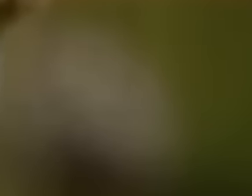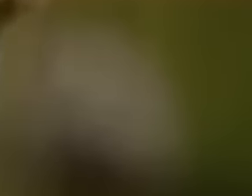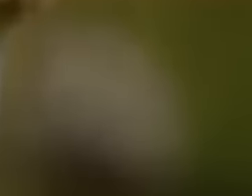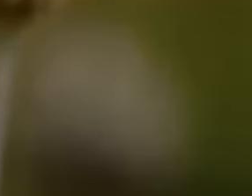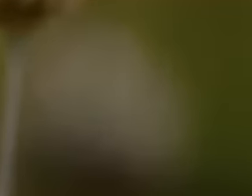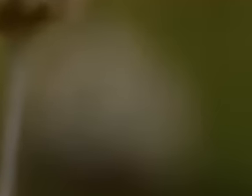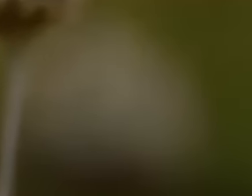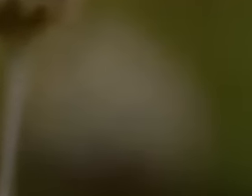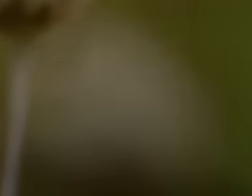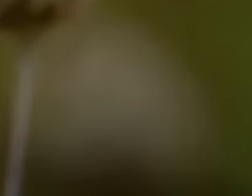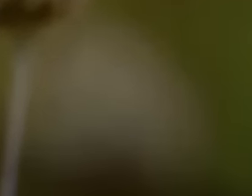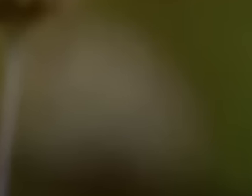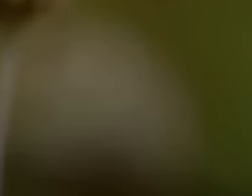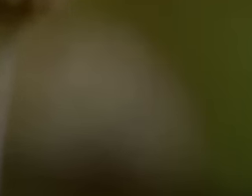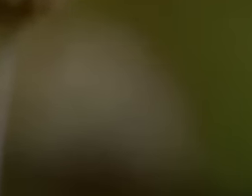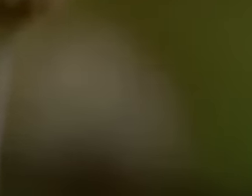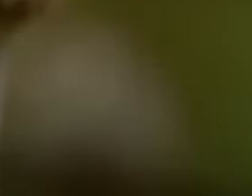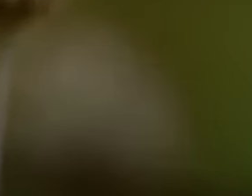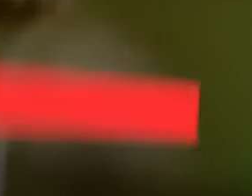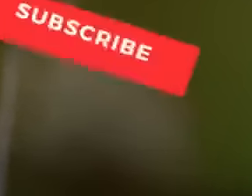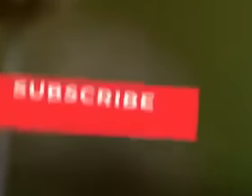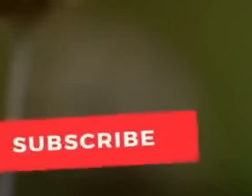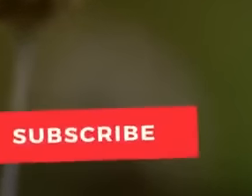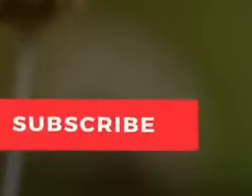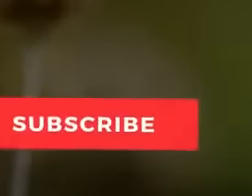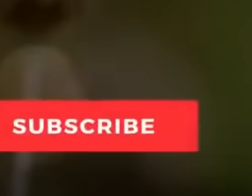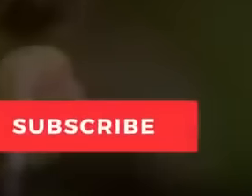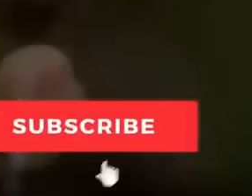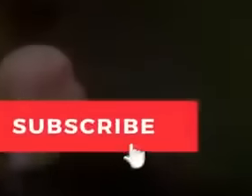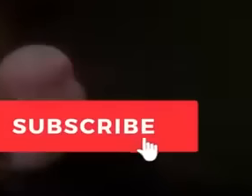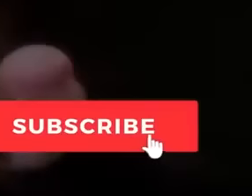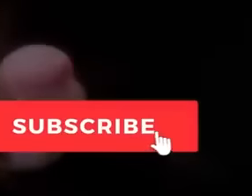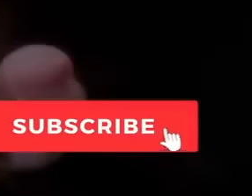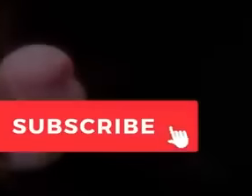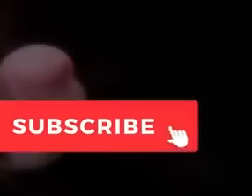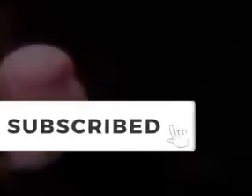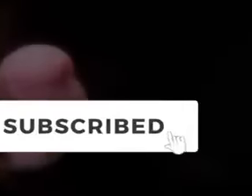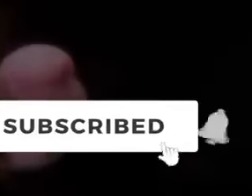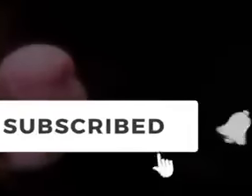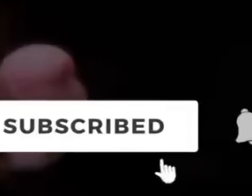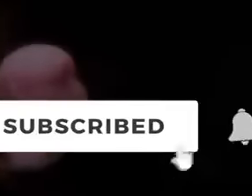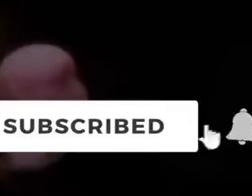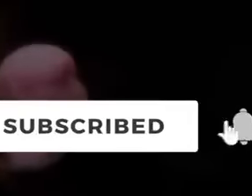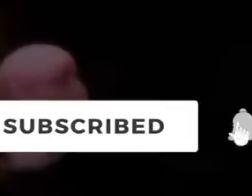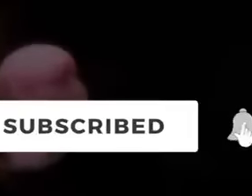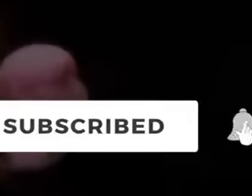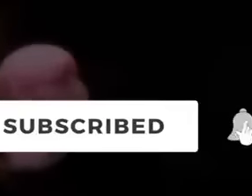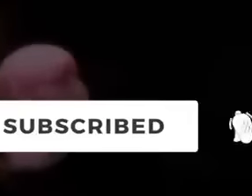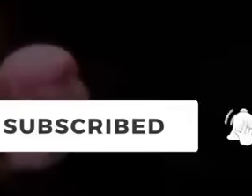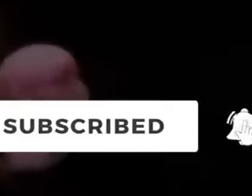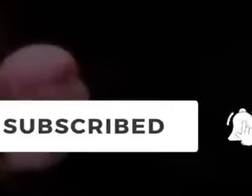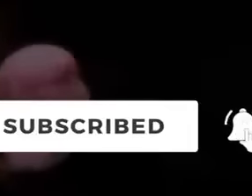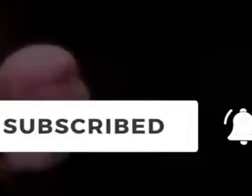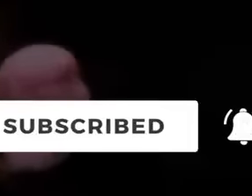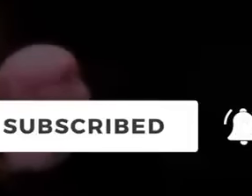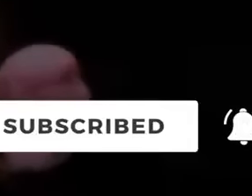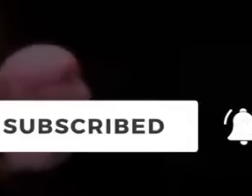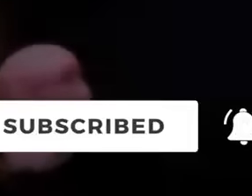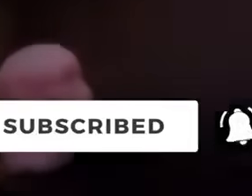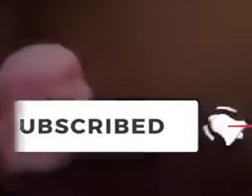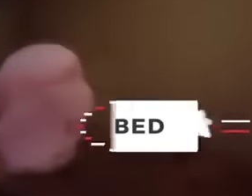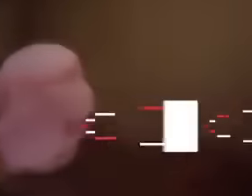Lord, mighty God, Lord of all.